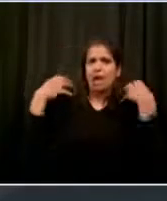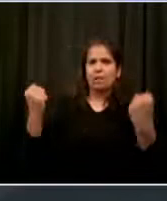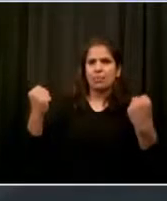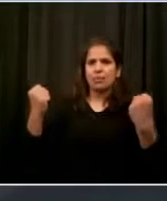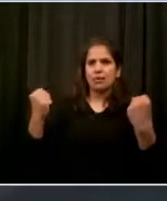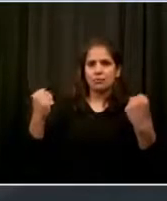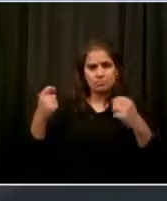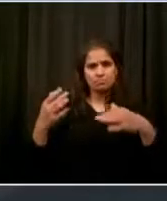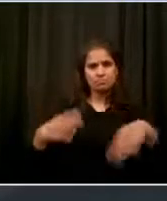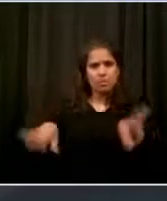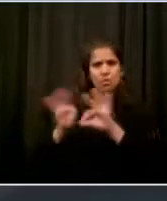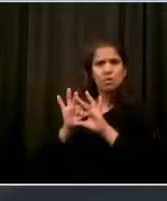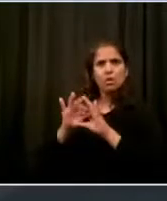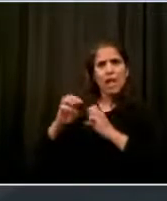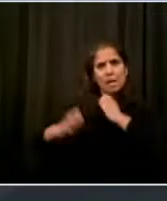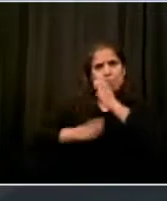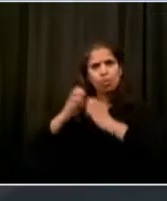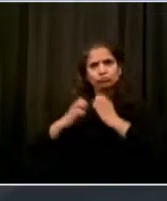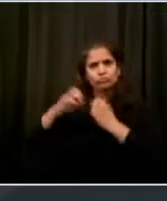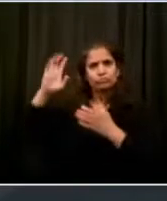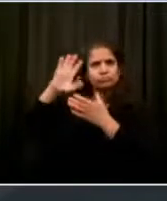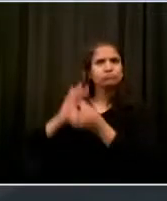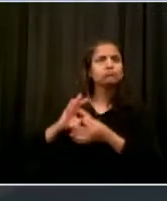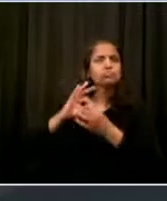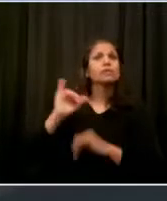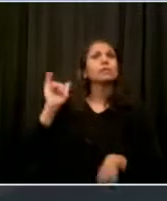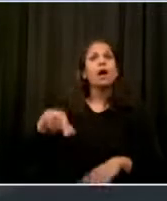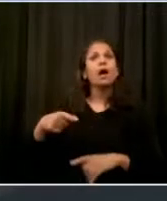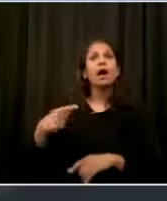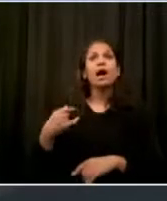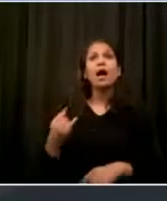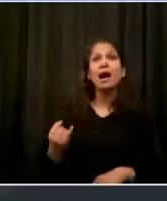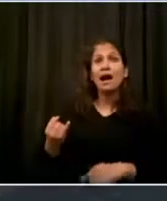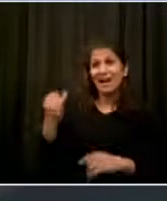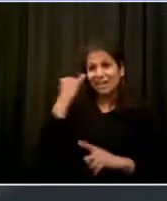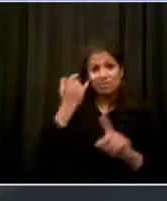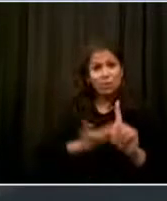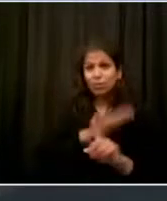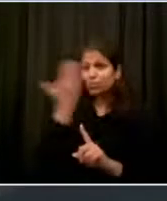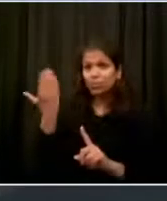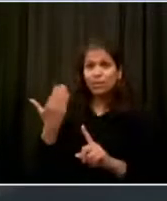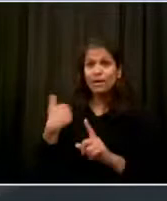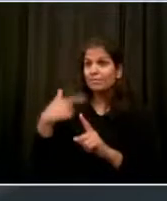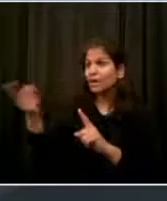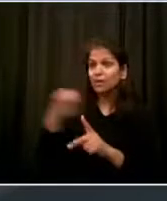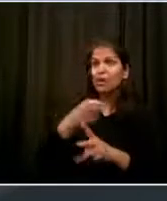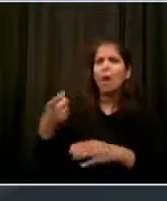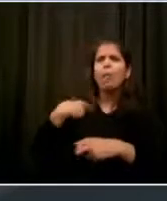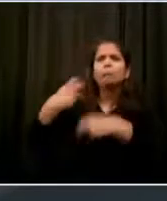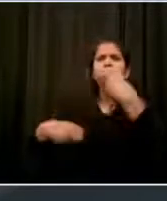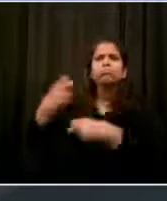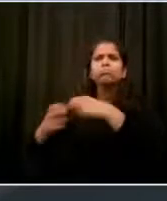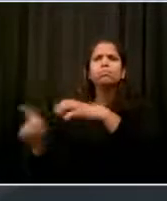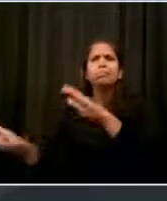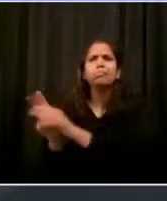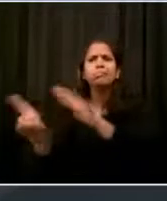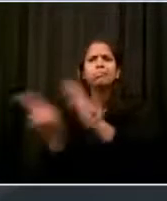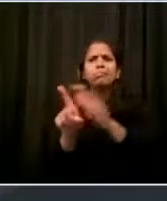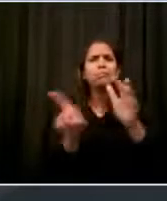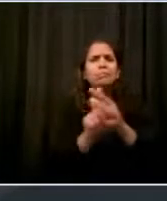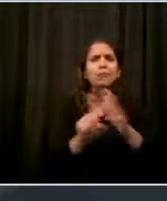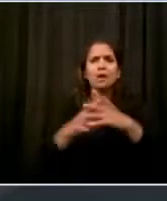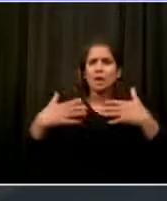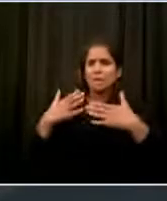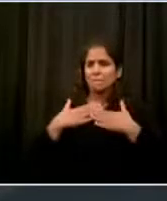Violence Movement a week ago at Queensbridge Houses, largest public housing development in New York City. I talked to